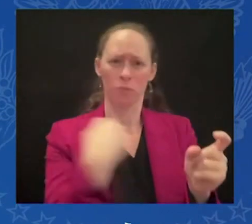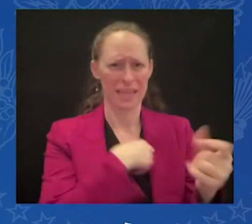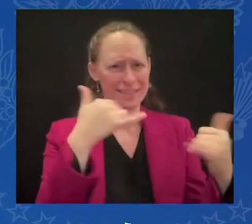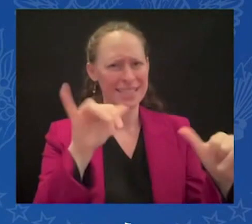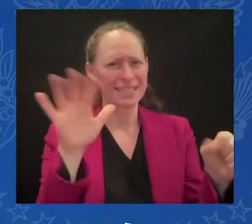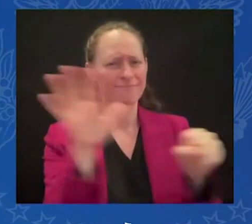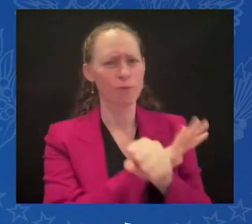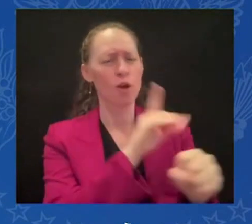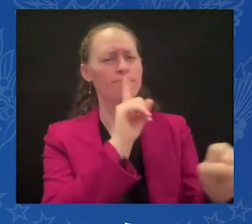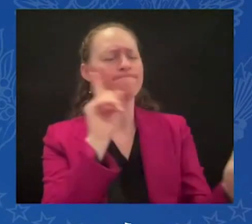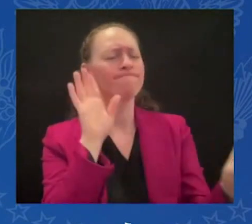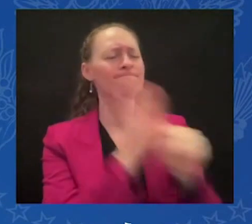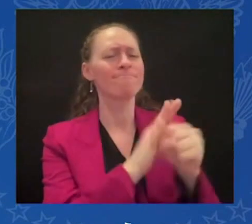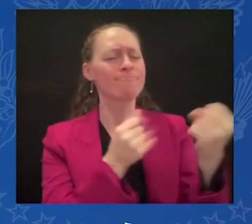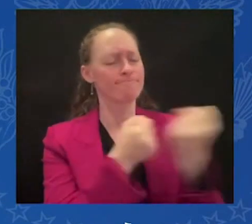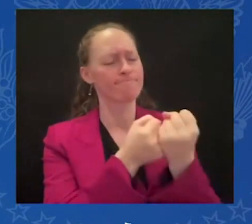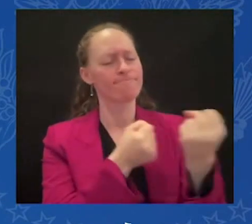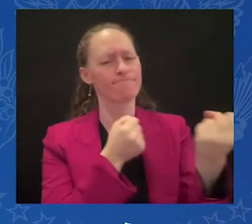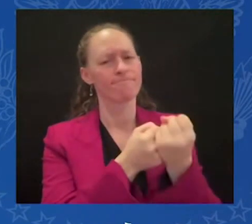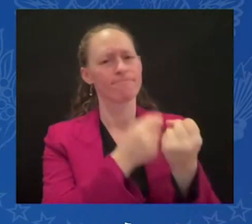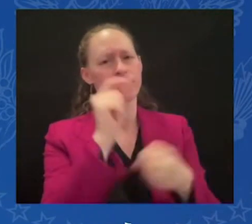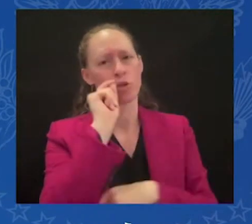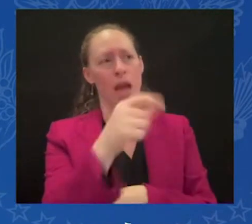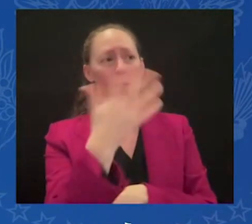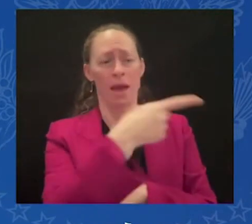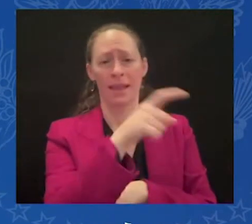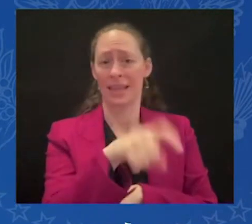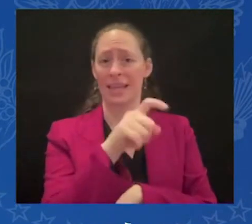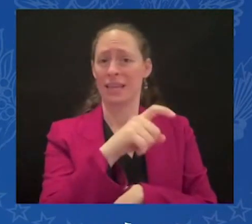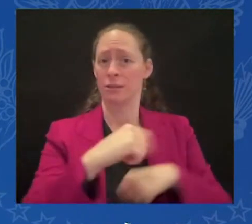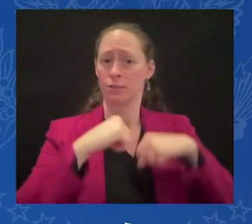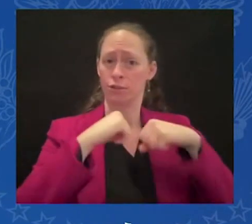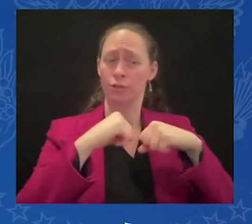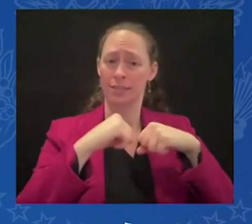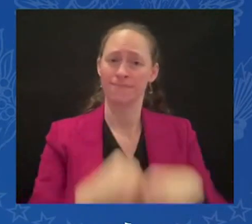I, we — I shouldn't be so familiar. Mr. Zelensky and I —